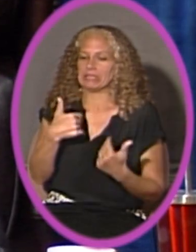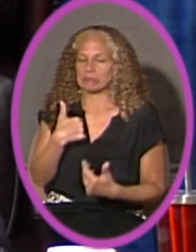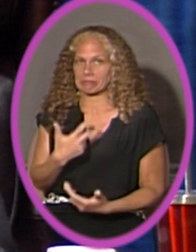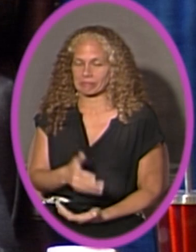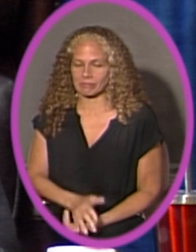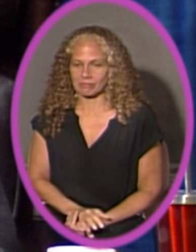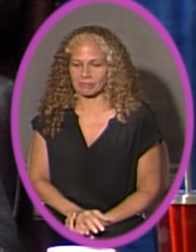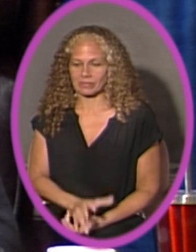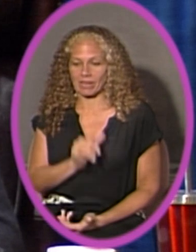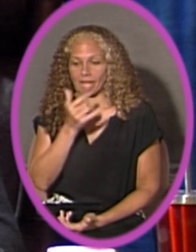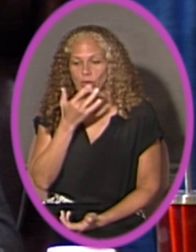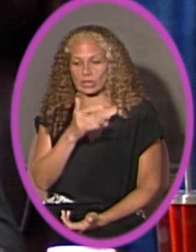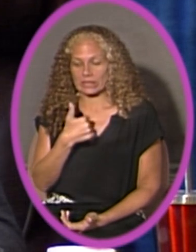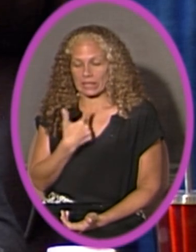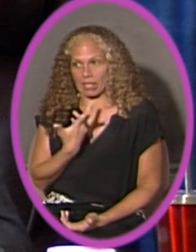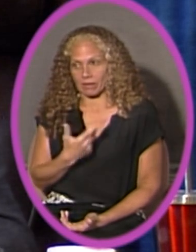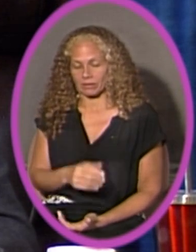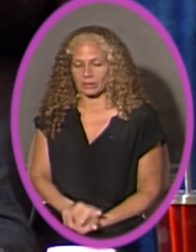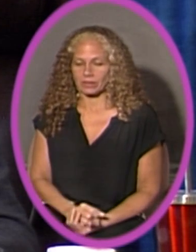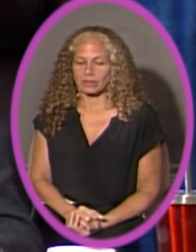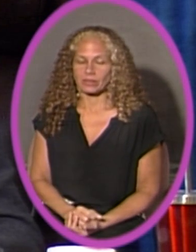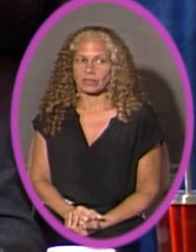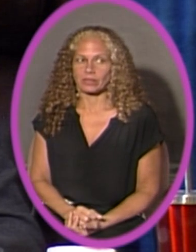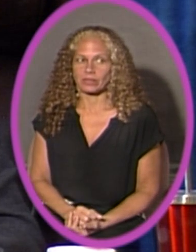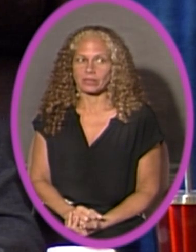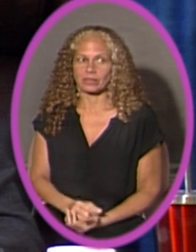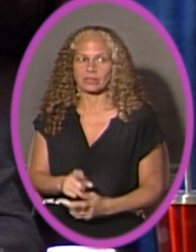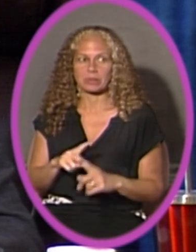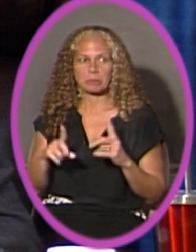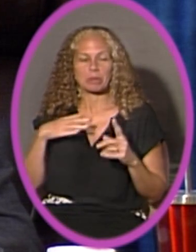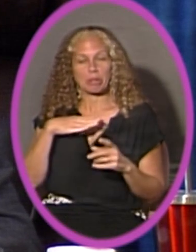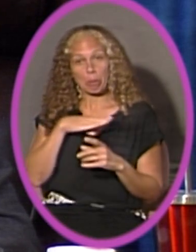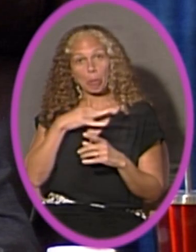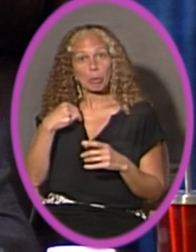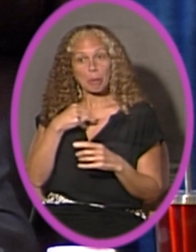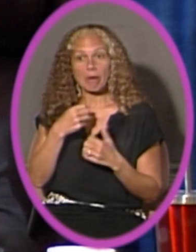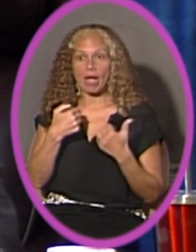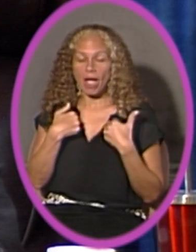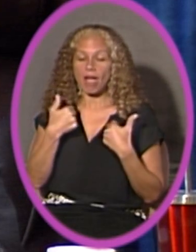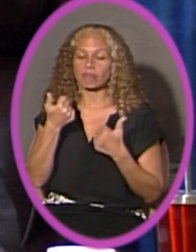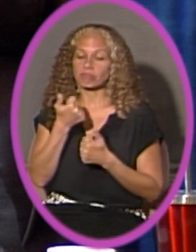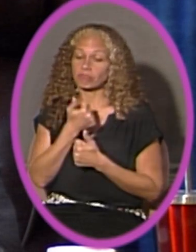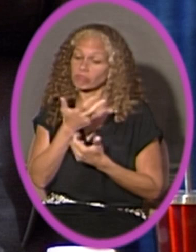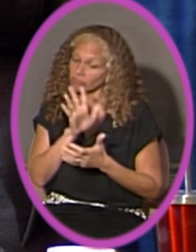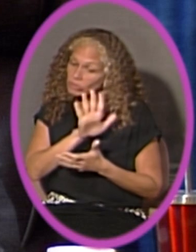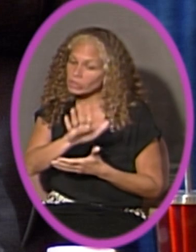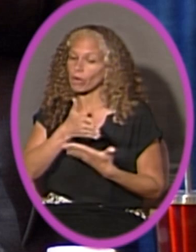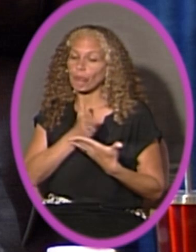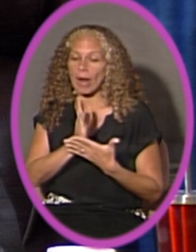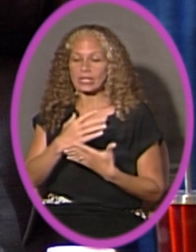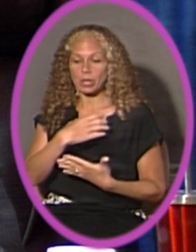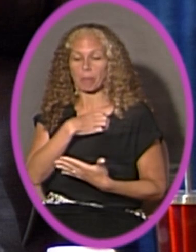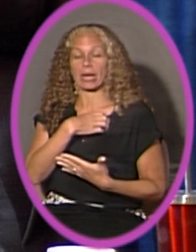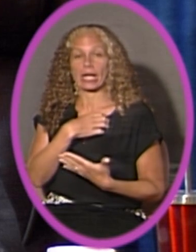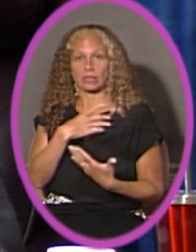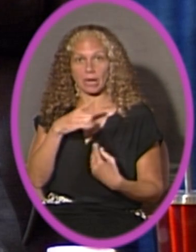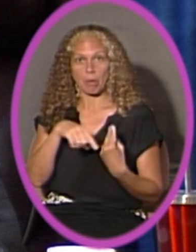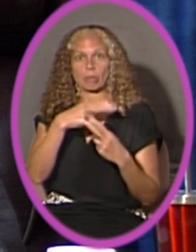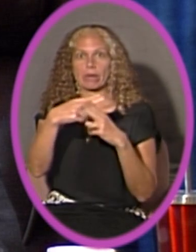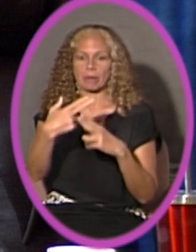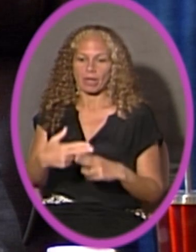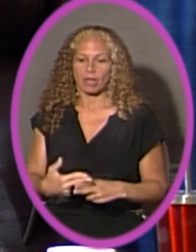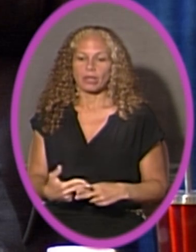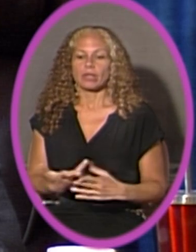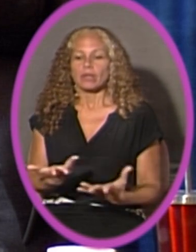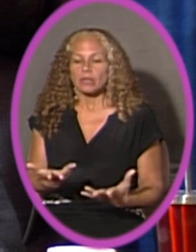unfortunately, but the board member has every right to complain about it, and certainly the board rule, it is